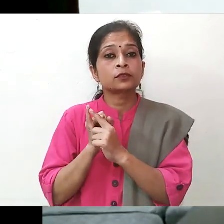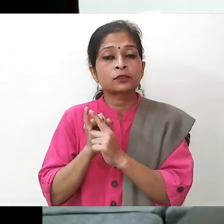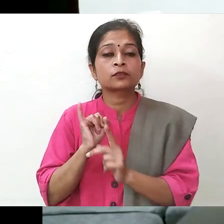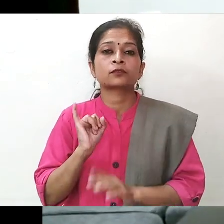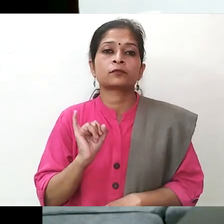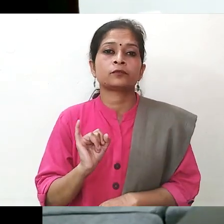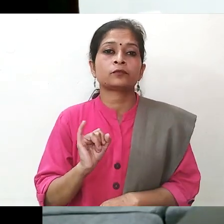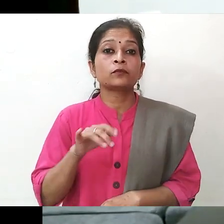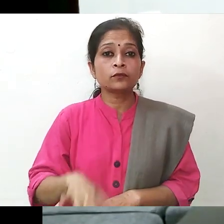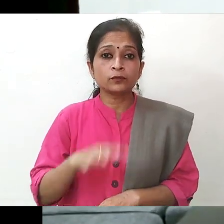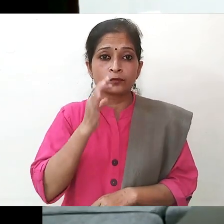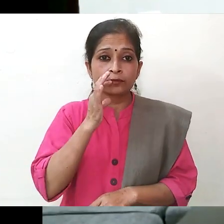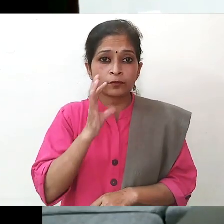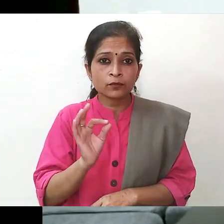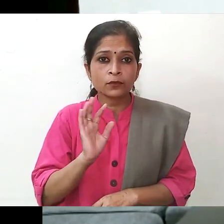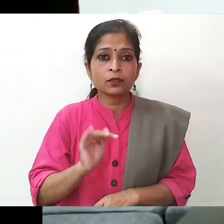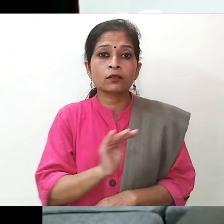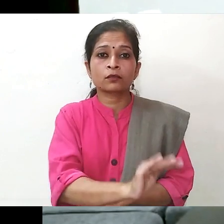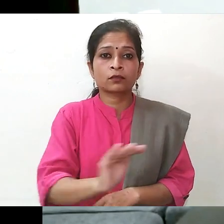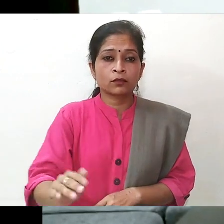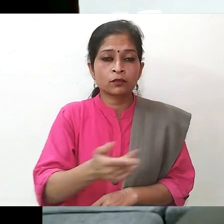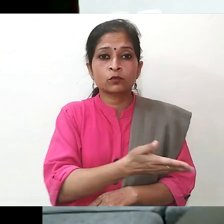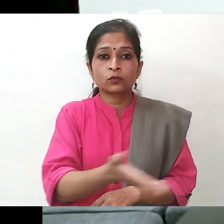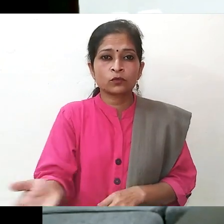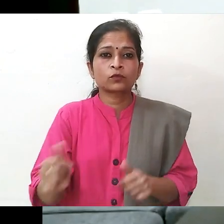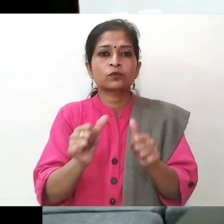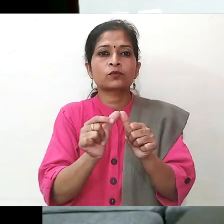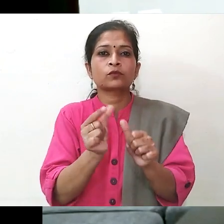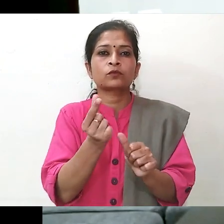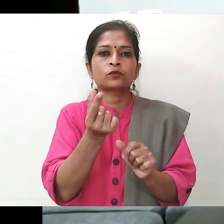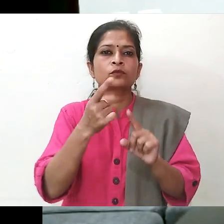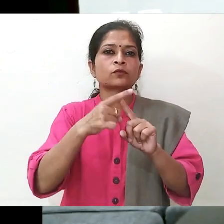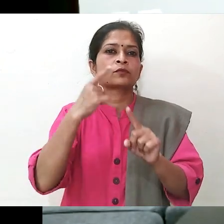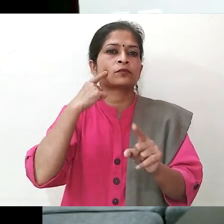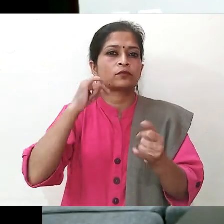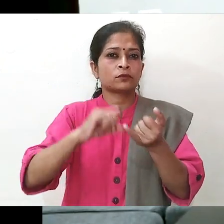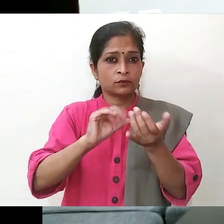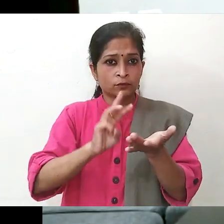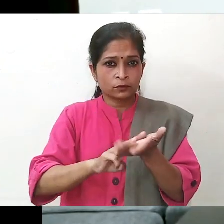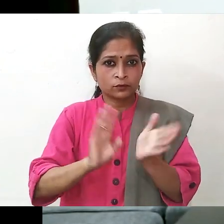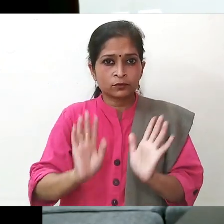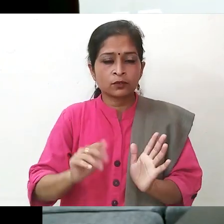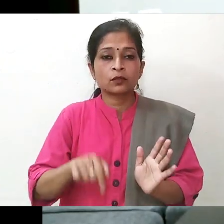Sixth one, it is important for children with autism.